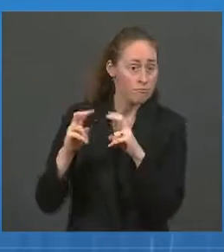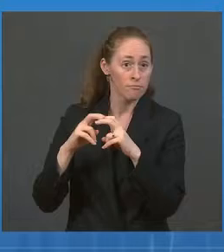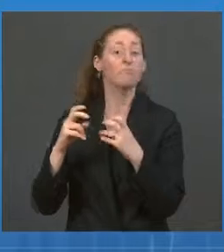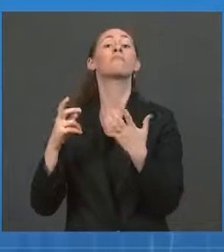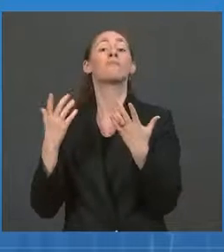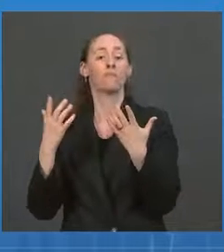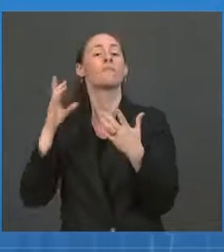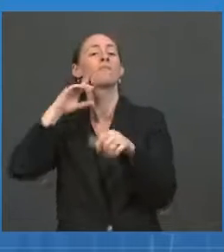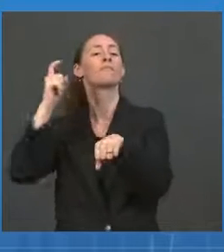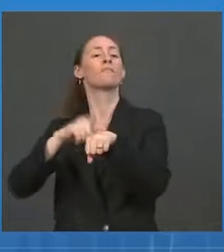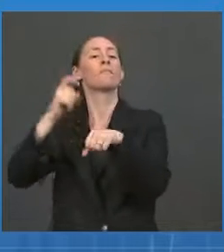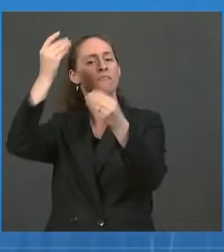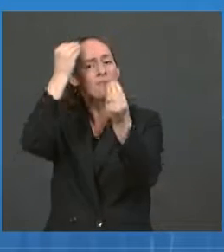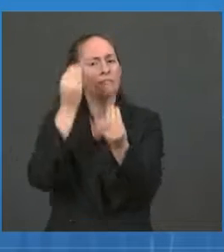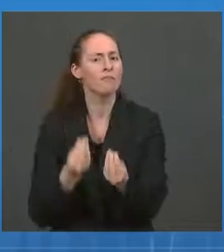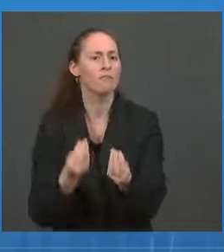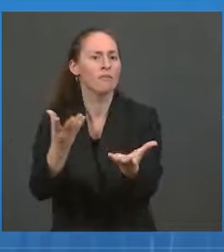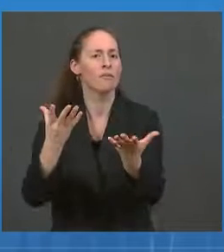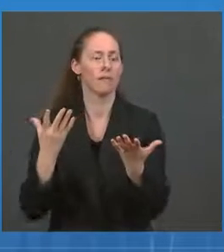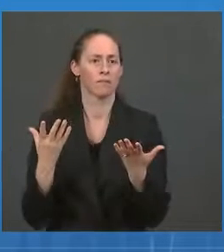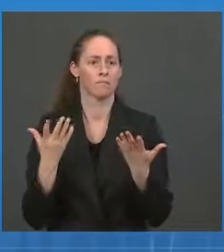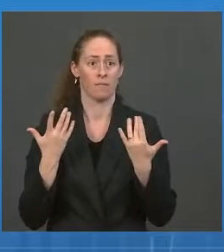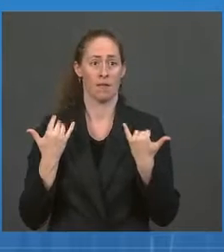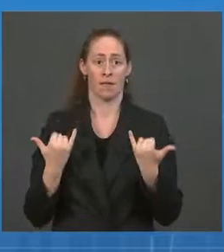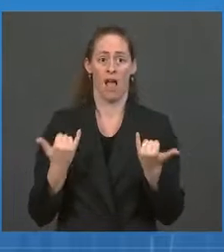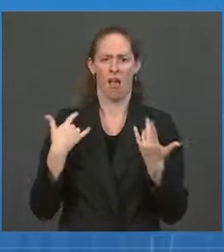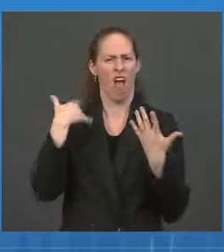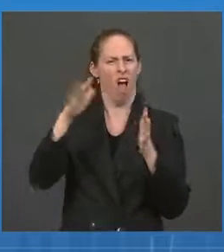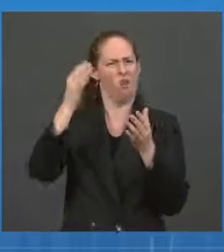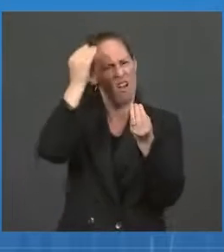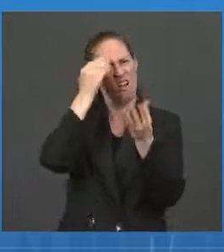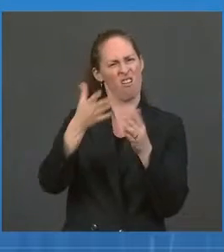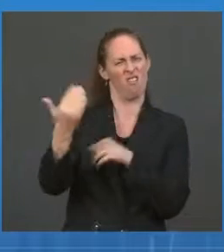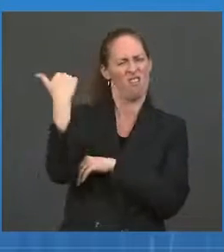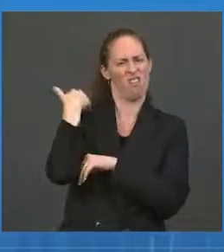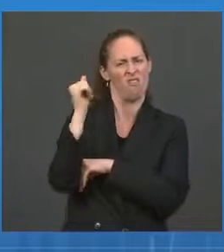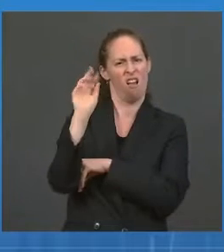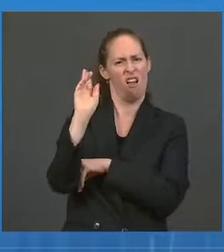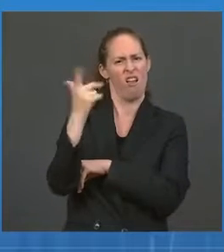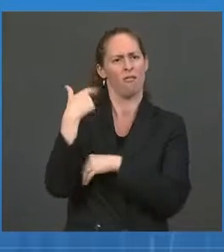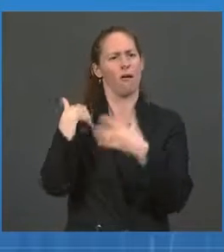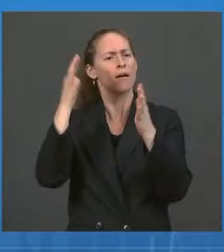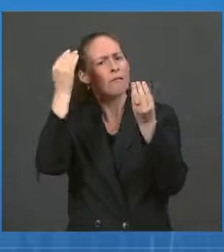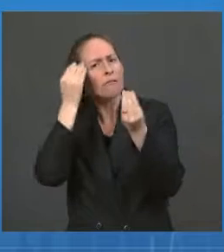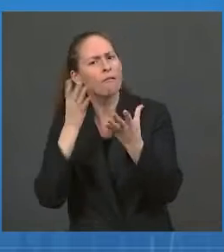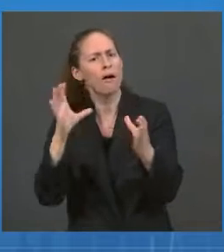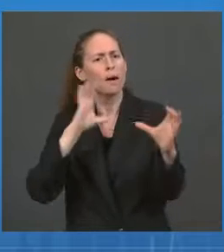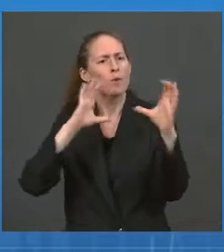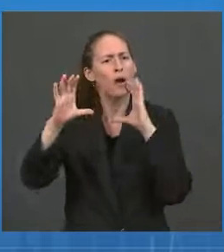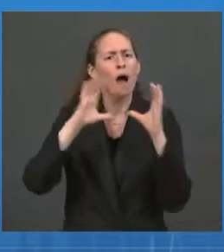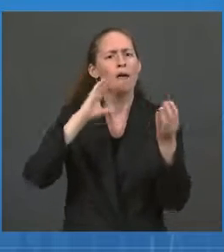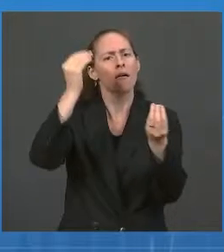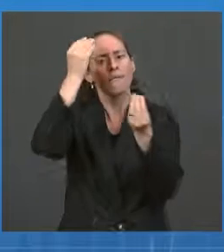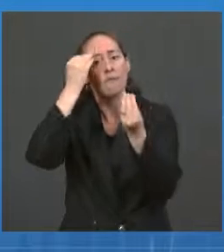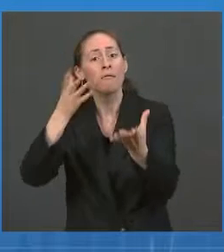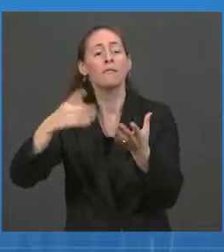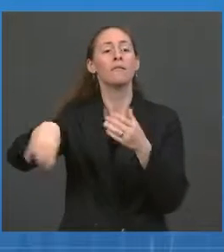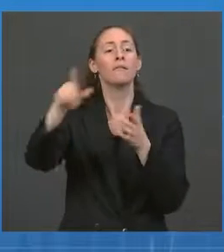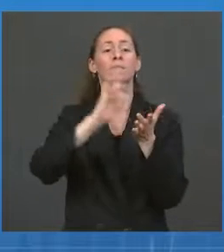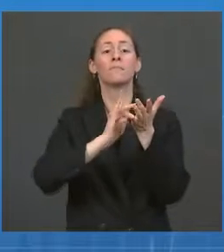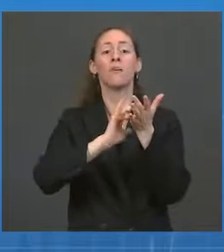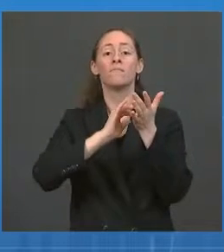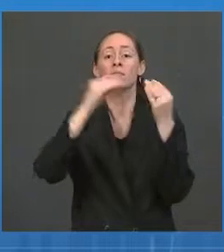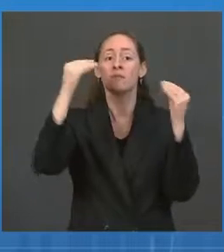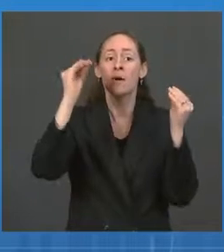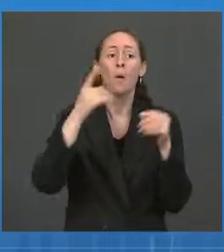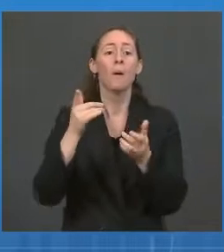We've used this time since our August announcement to communicate and coordinate with pharmacy partners, nursing homes, states, and